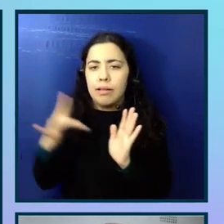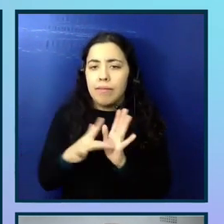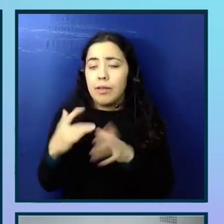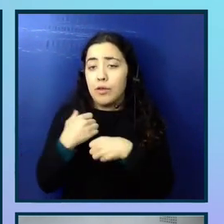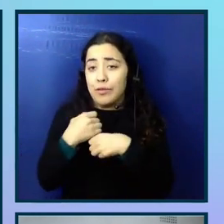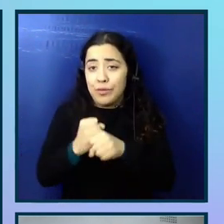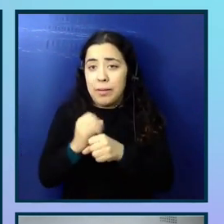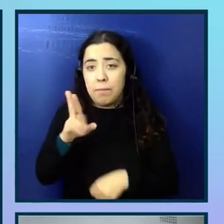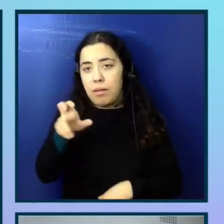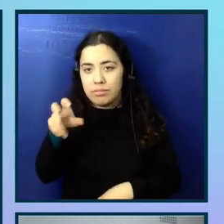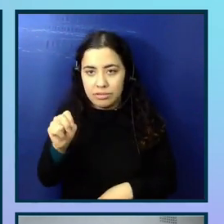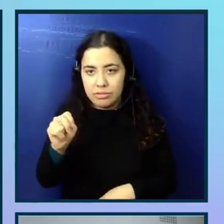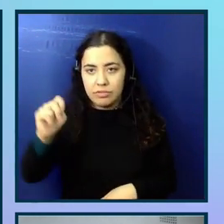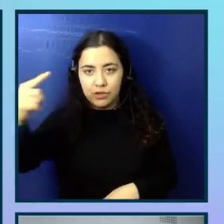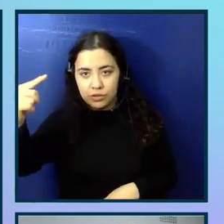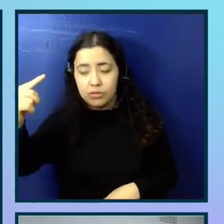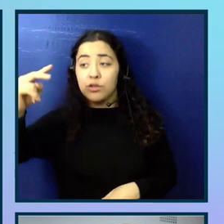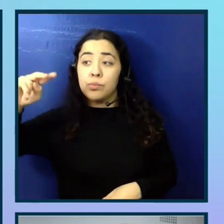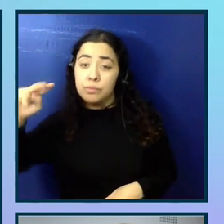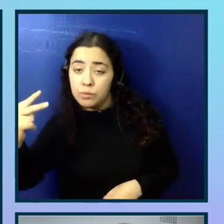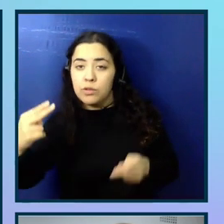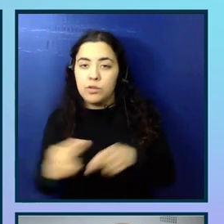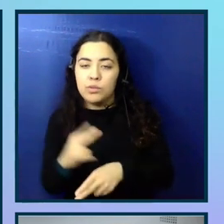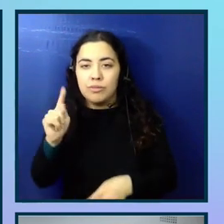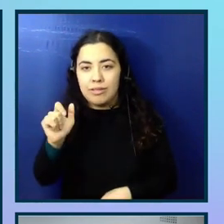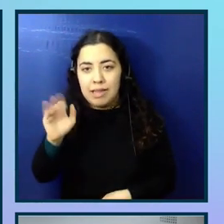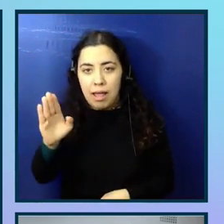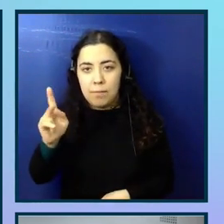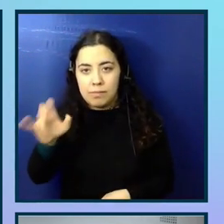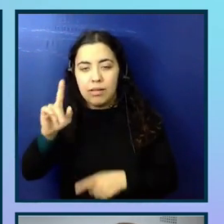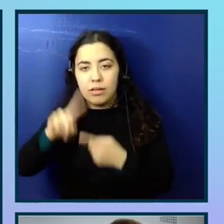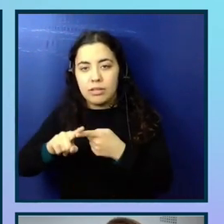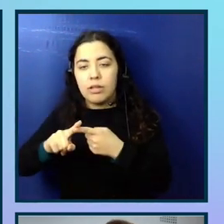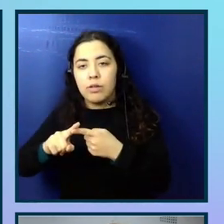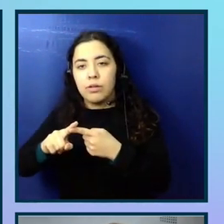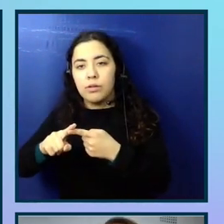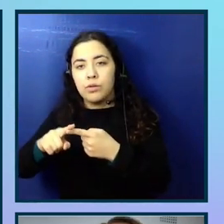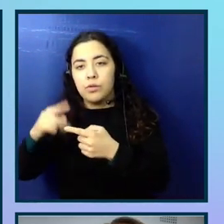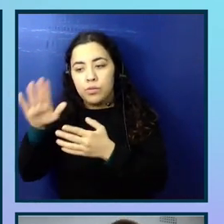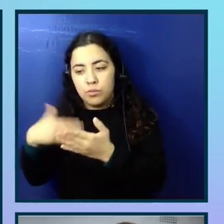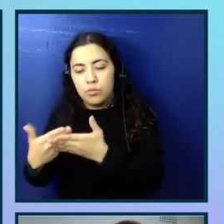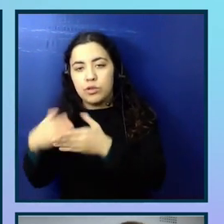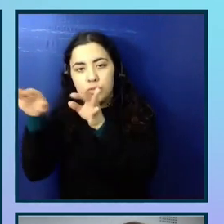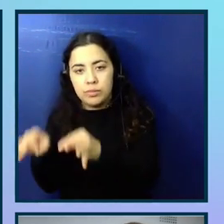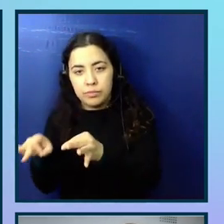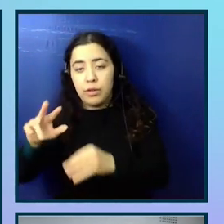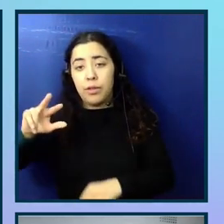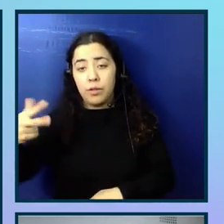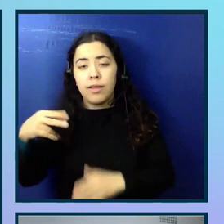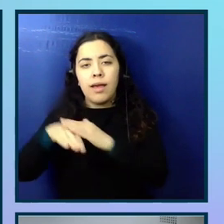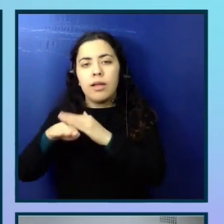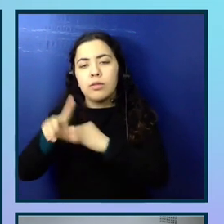Number two, use the tab key on the create modal until you reach description. And number three, try to access the